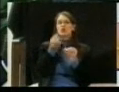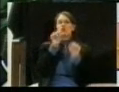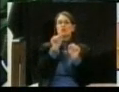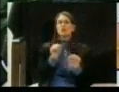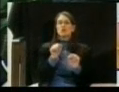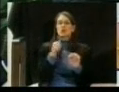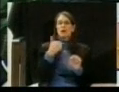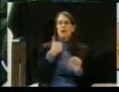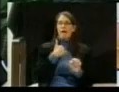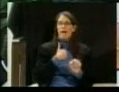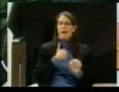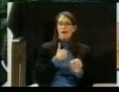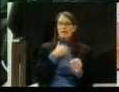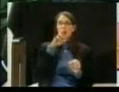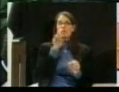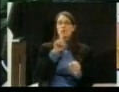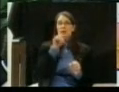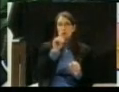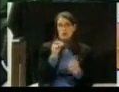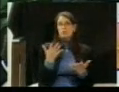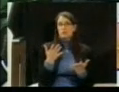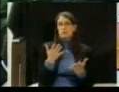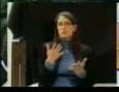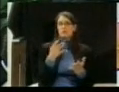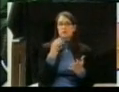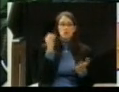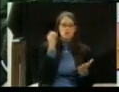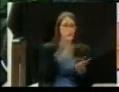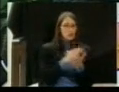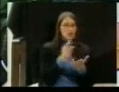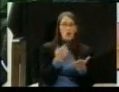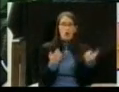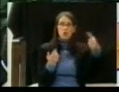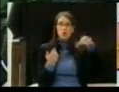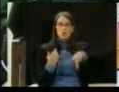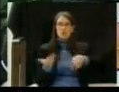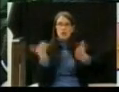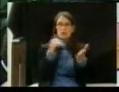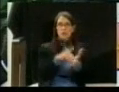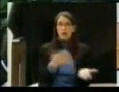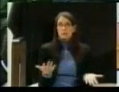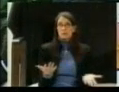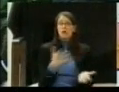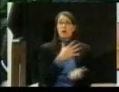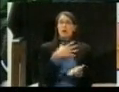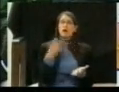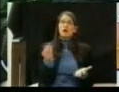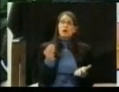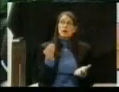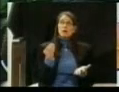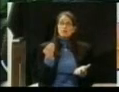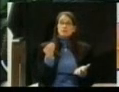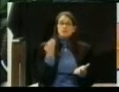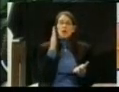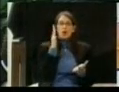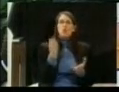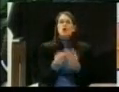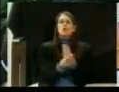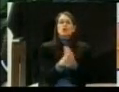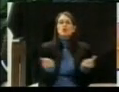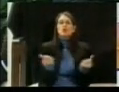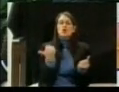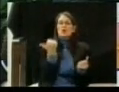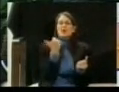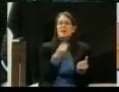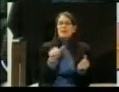or reject that item again, and that would cure any potential defect that had occurred or allegedly